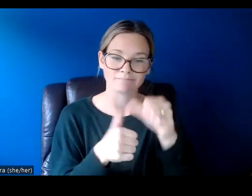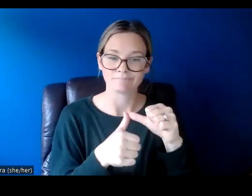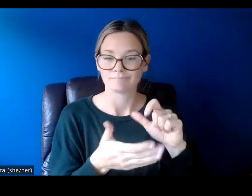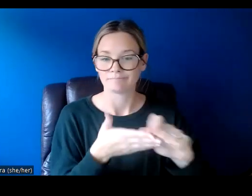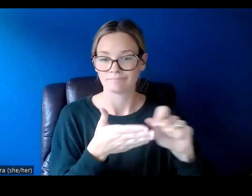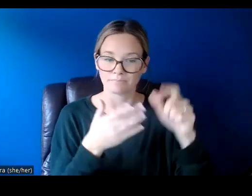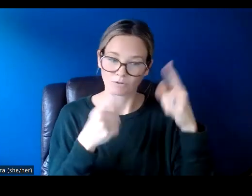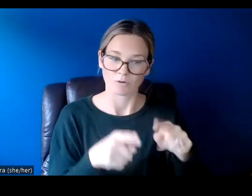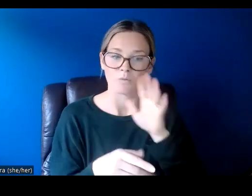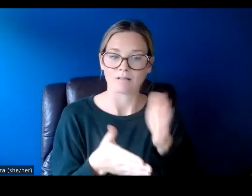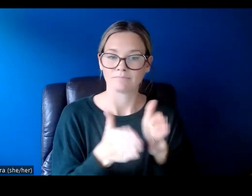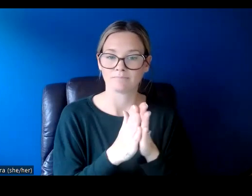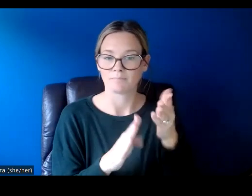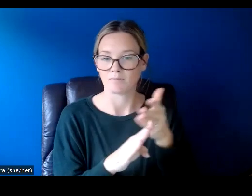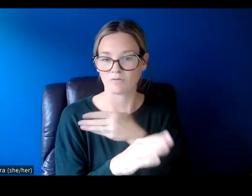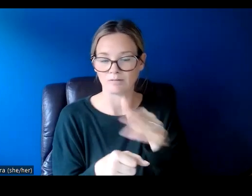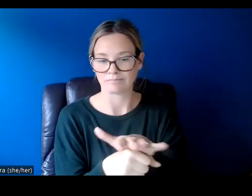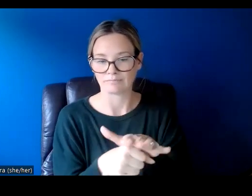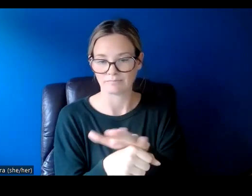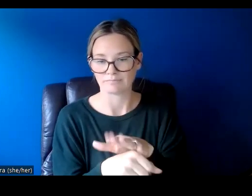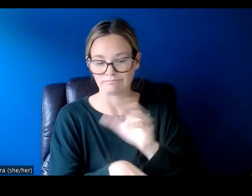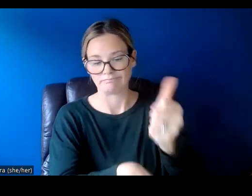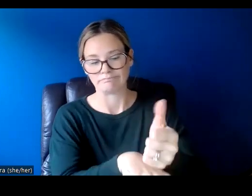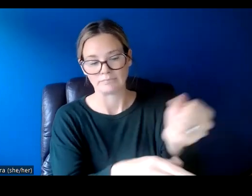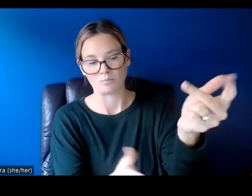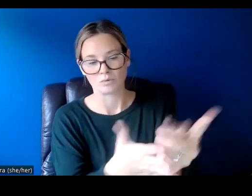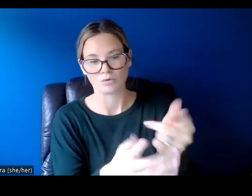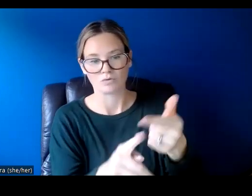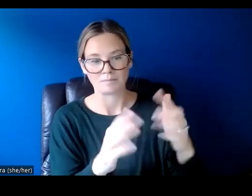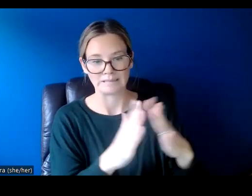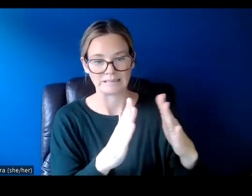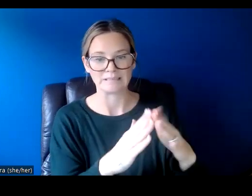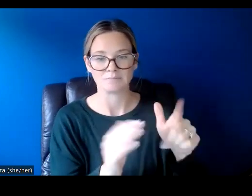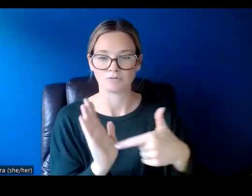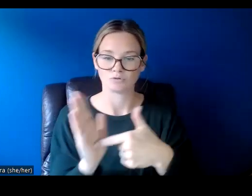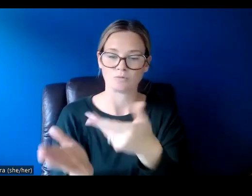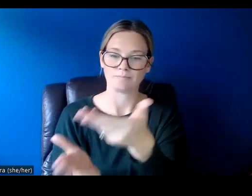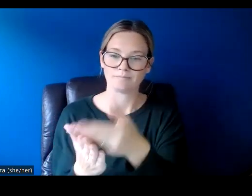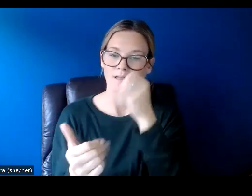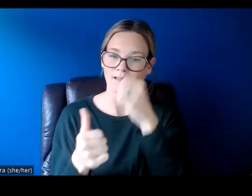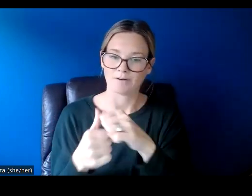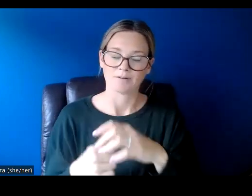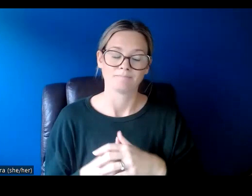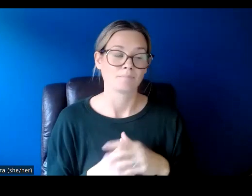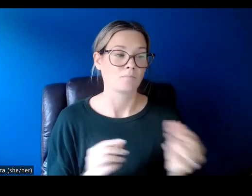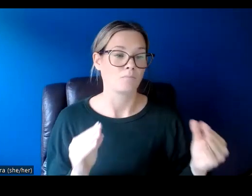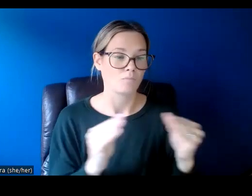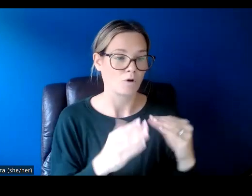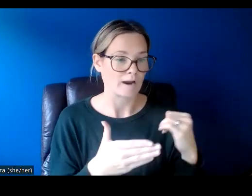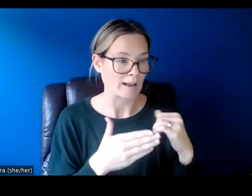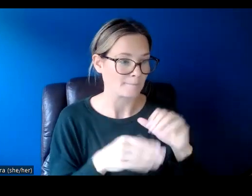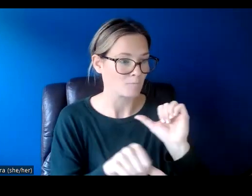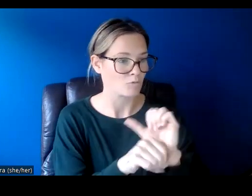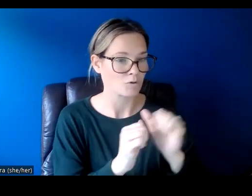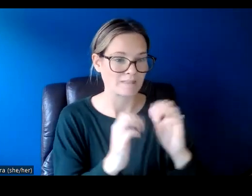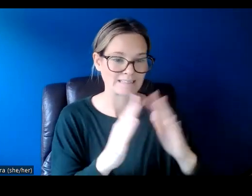will be requested before the location of the artwork can be approved by the city. Additional assistance can be provided to work with the city